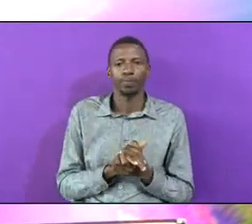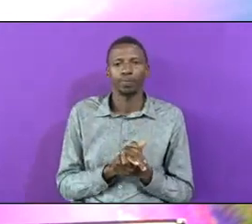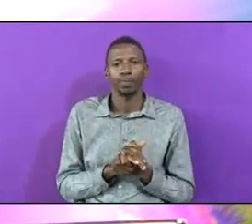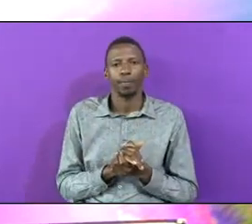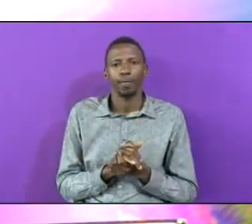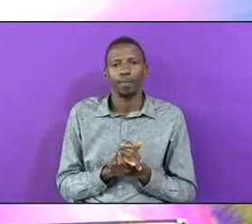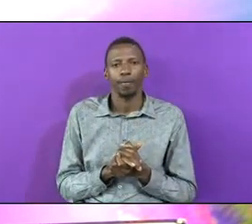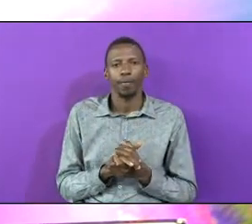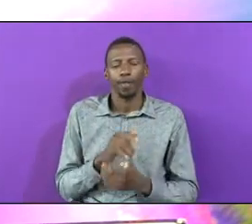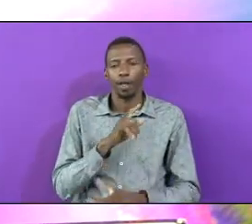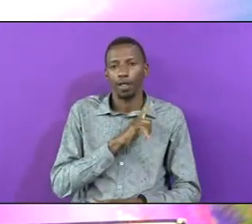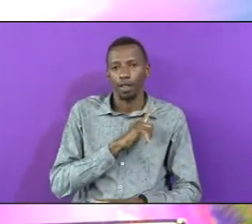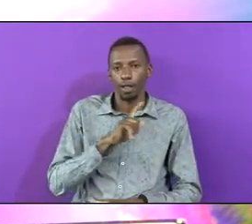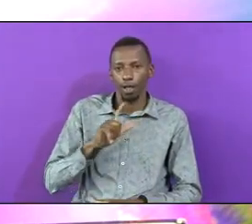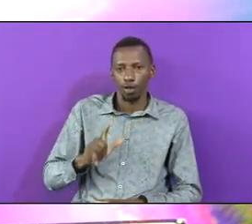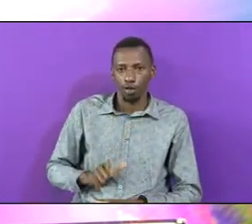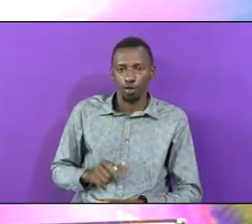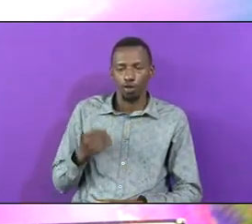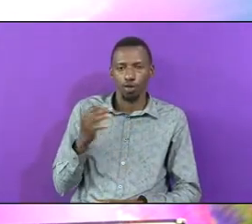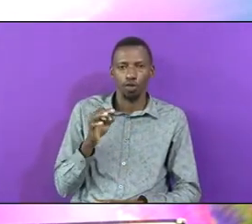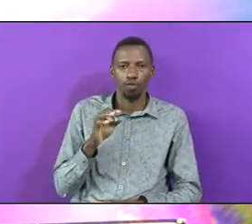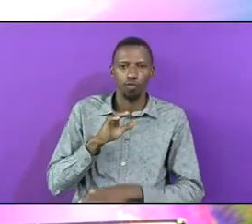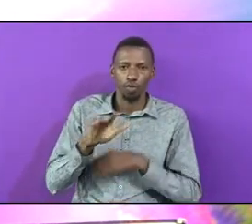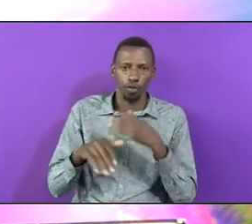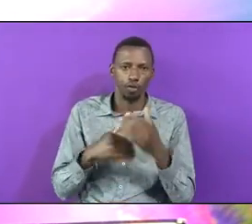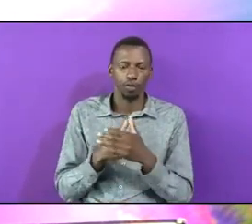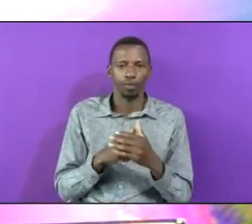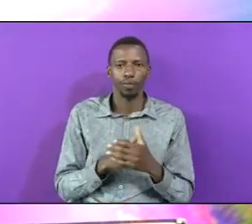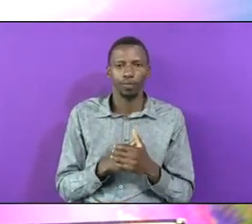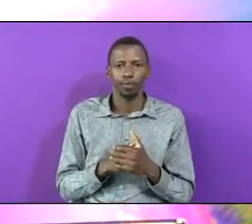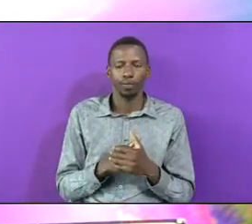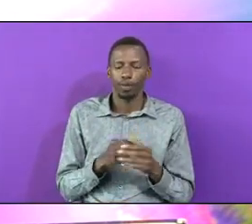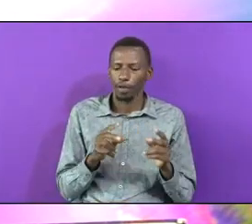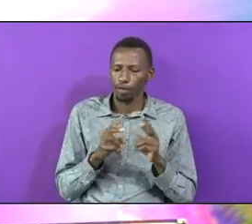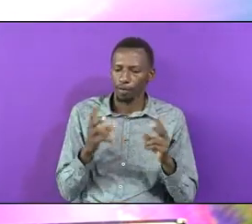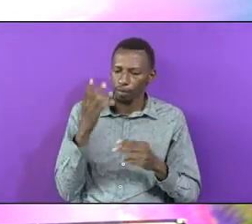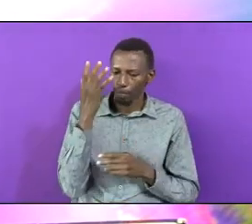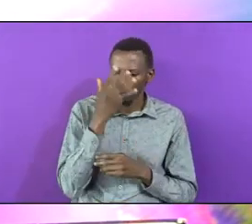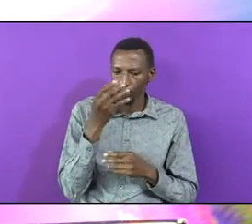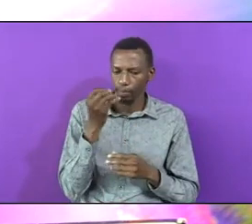The Lord Of all And it's so Beautiful